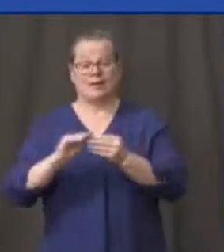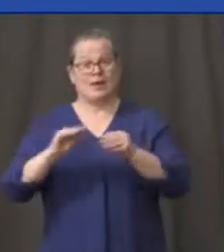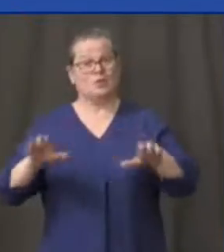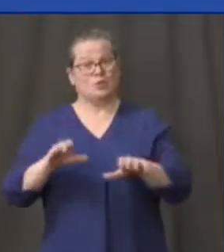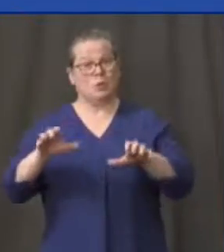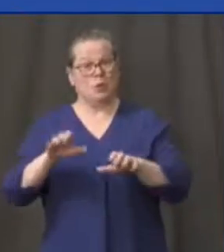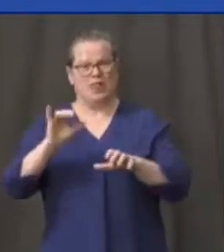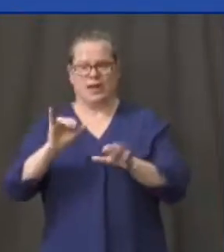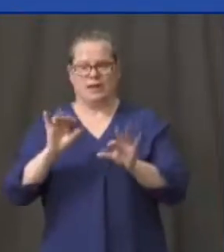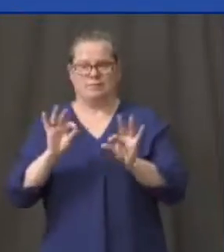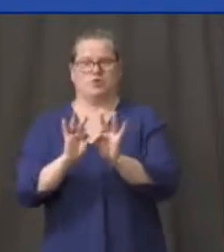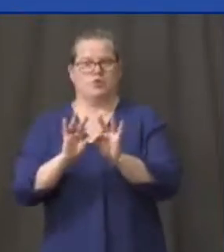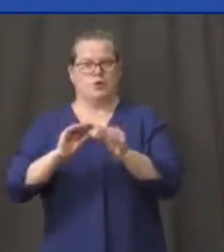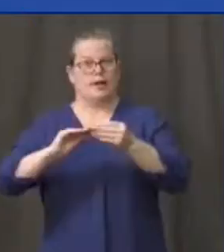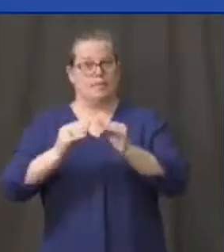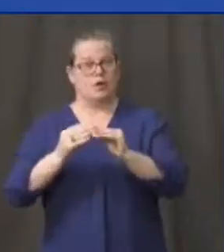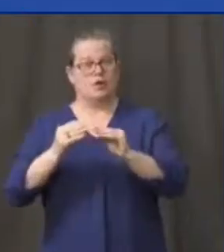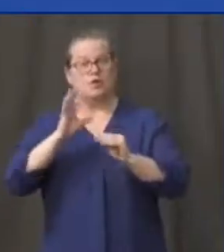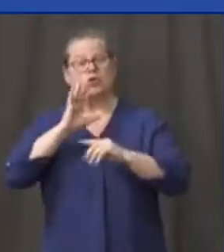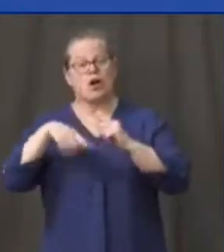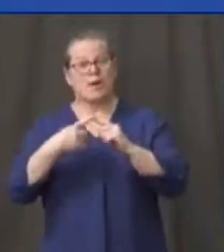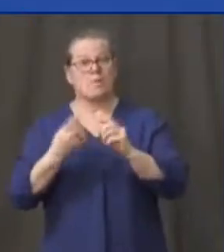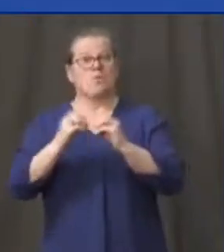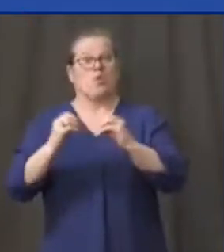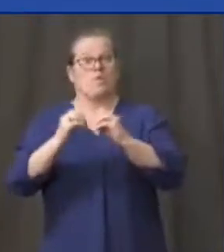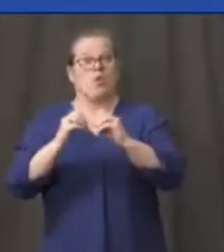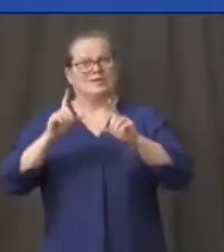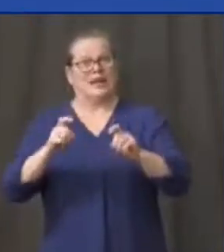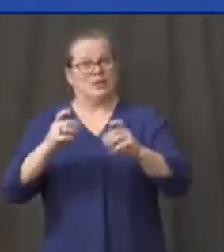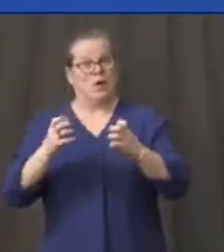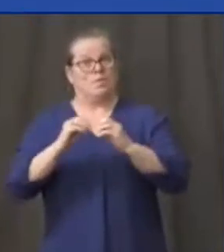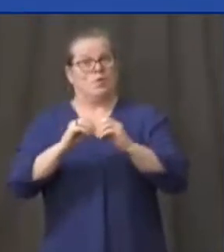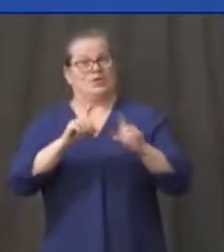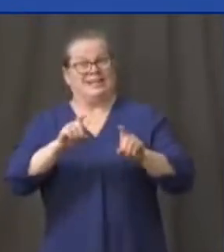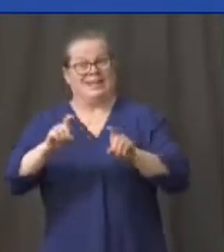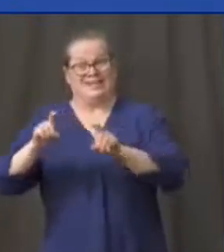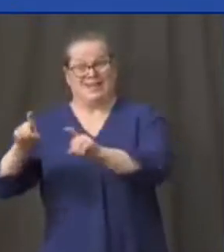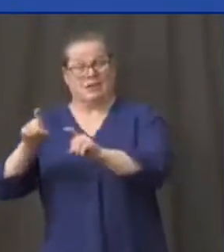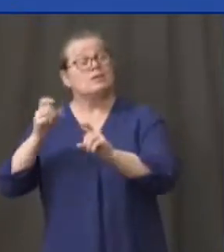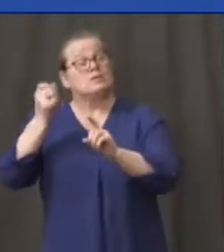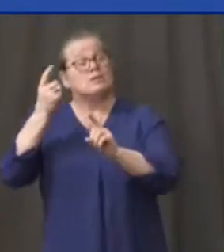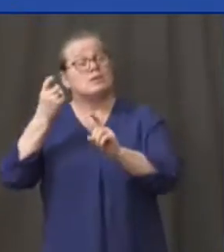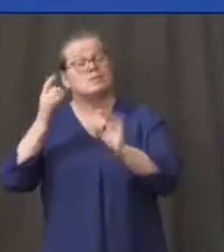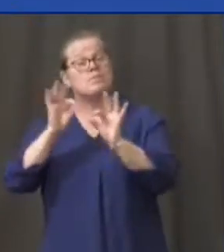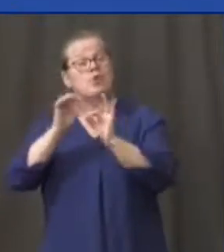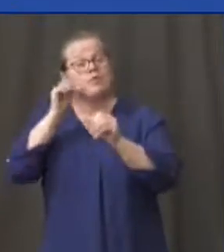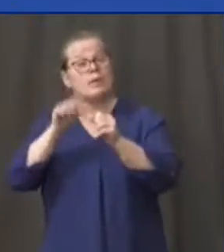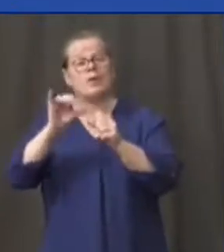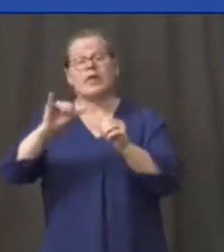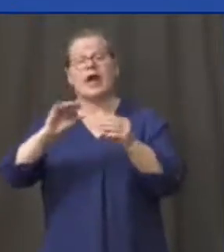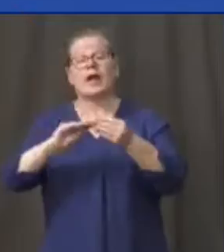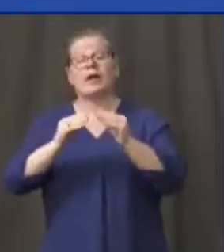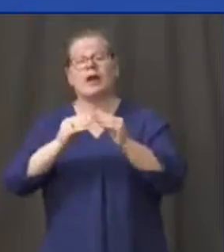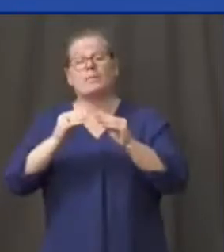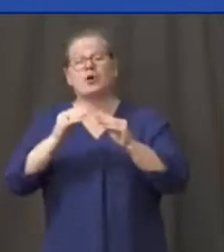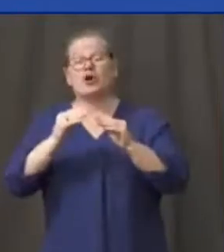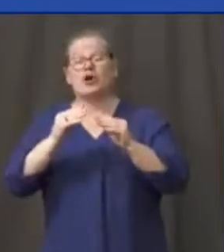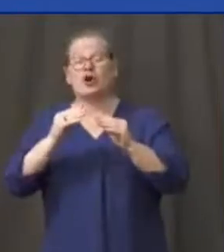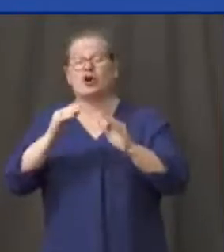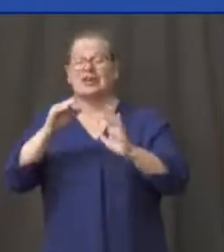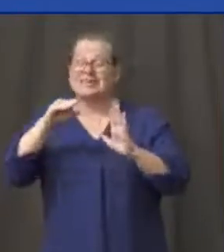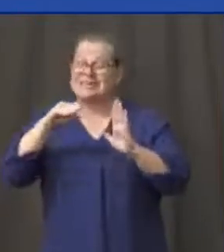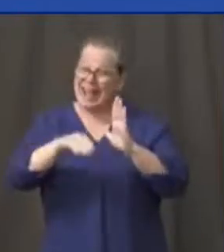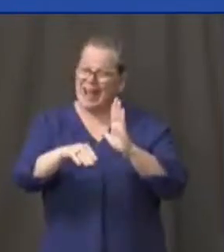ramping up our testing, it's probably worth remembering that that number is down. And it's not going up as fast as we want to, again,